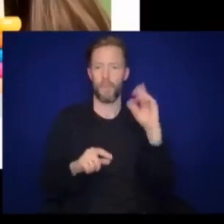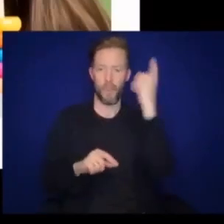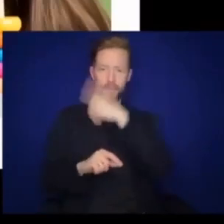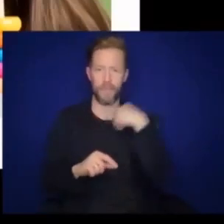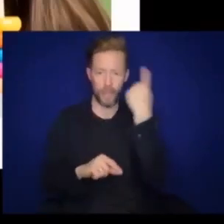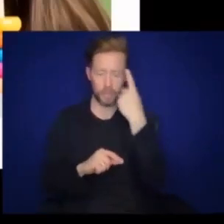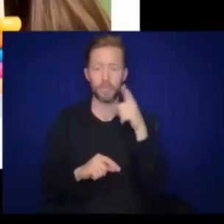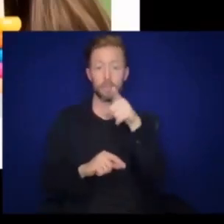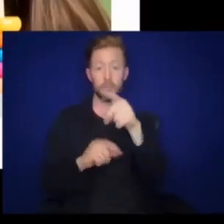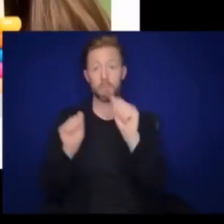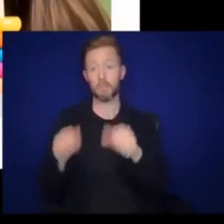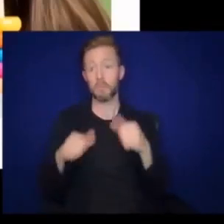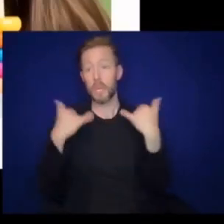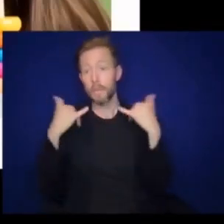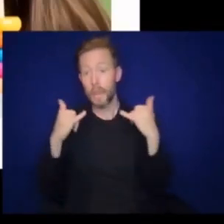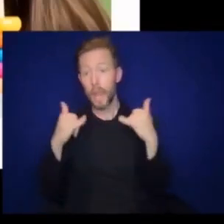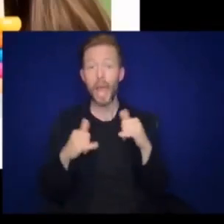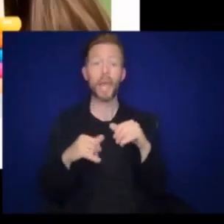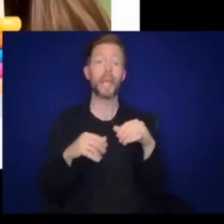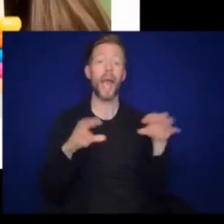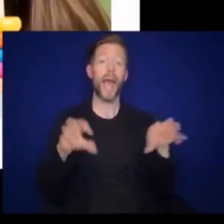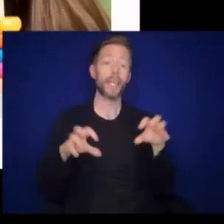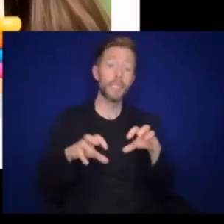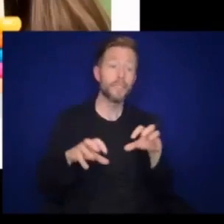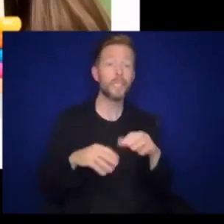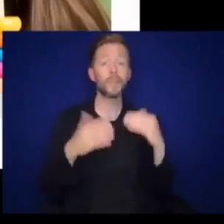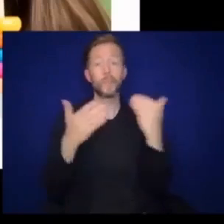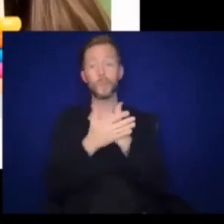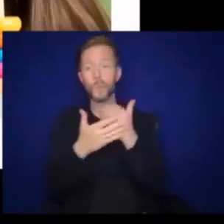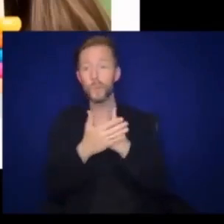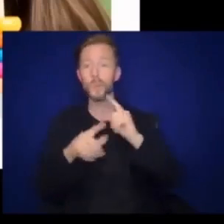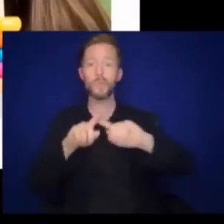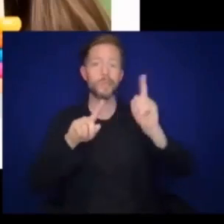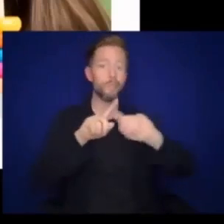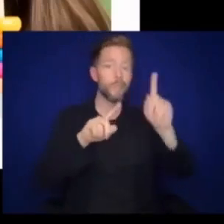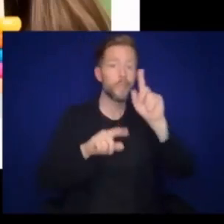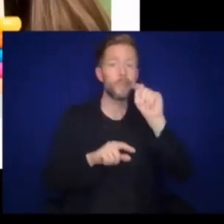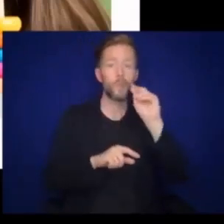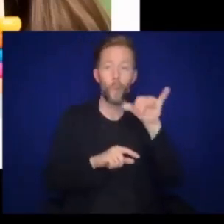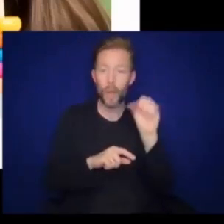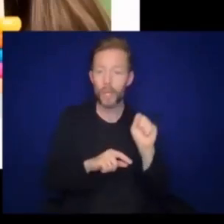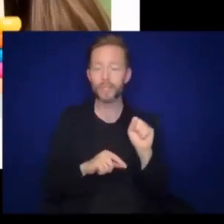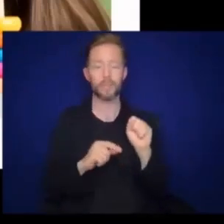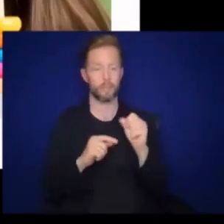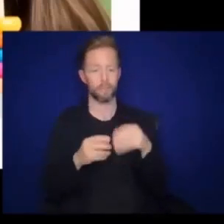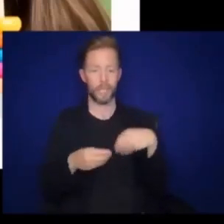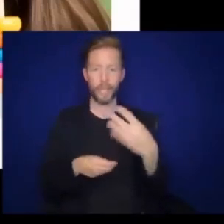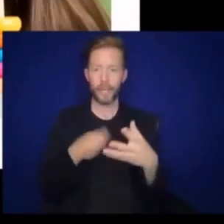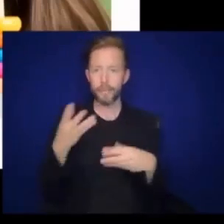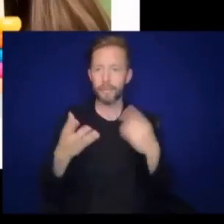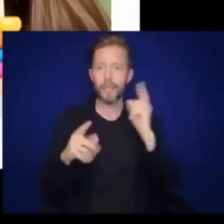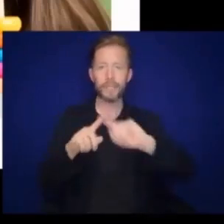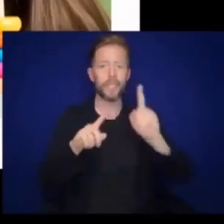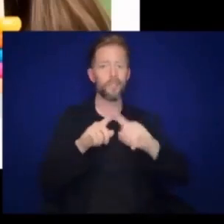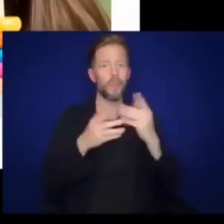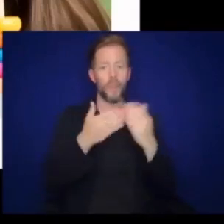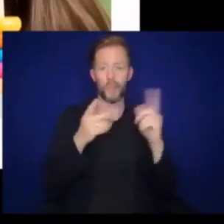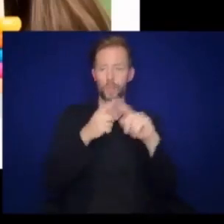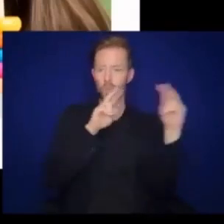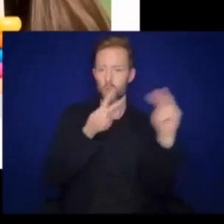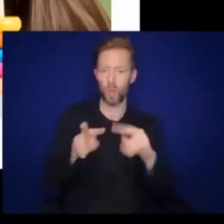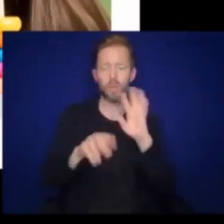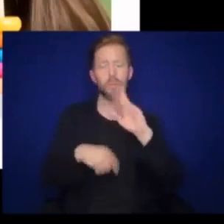face. You can play activities with the child with new and different toys to give them different things to look at.